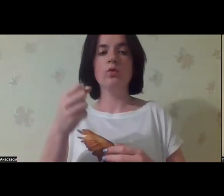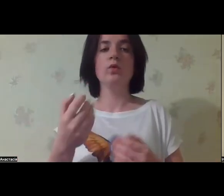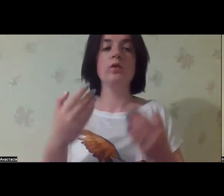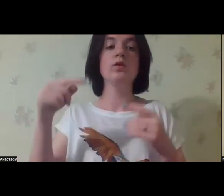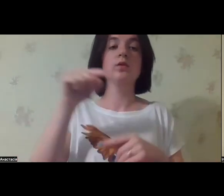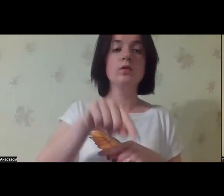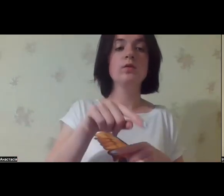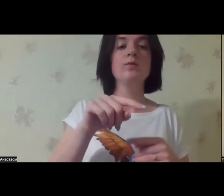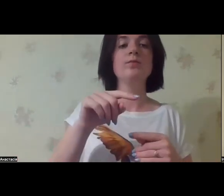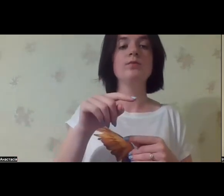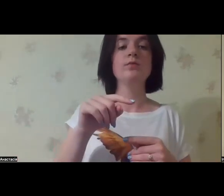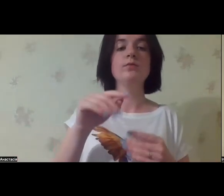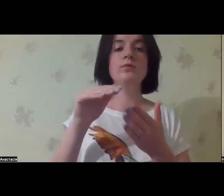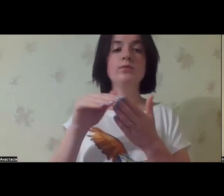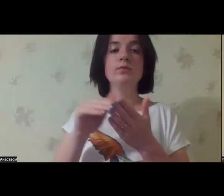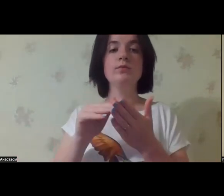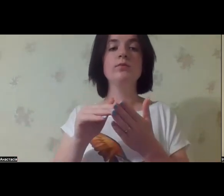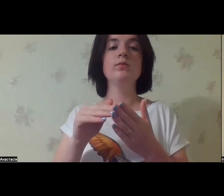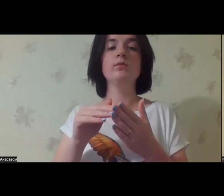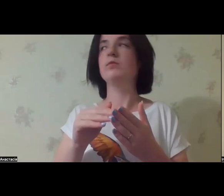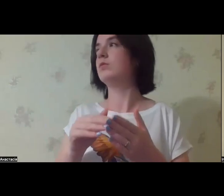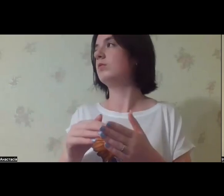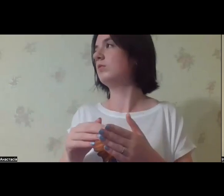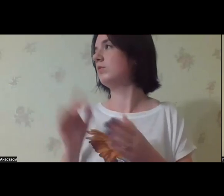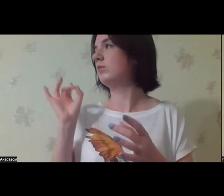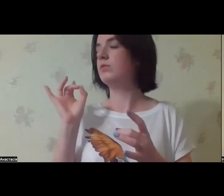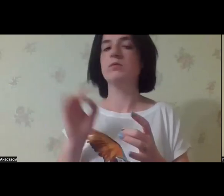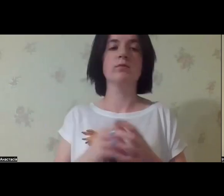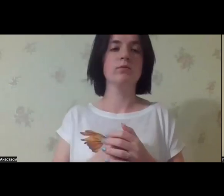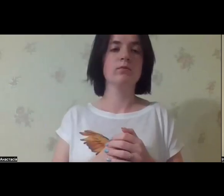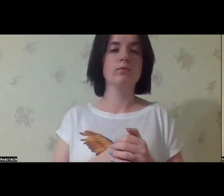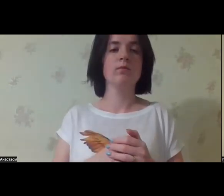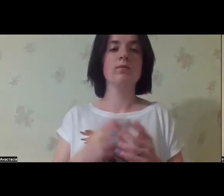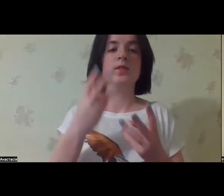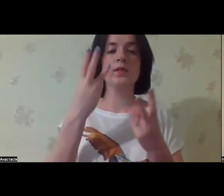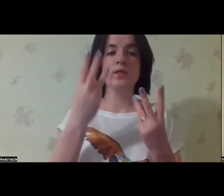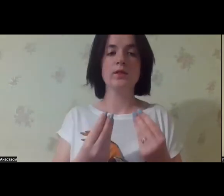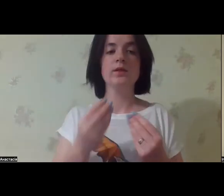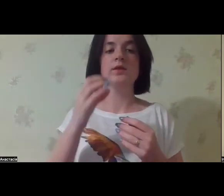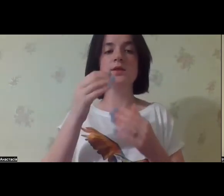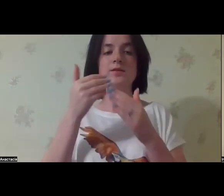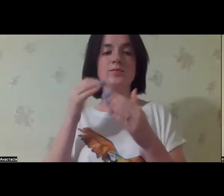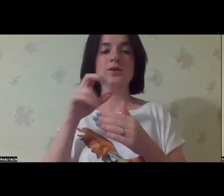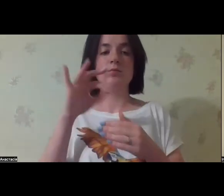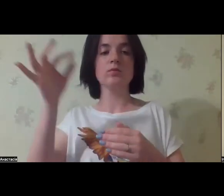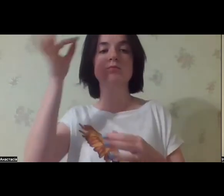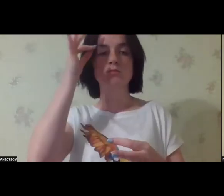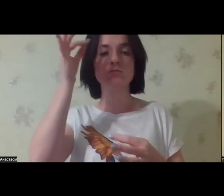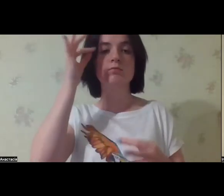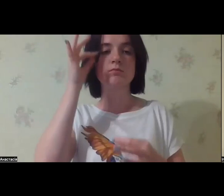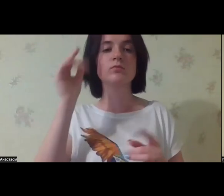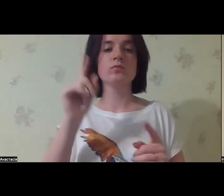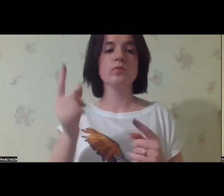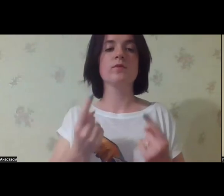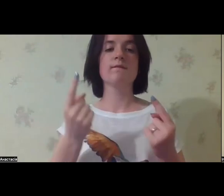-institualization of the adults, but the demand is huge. The previous speakers